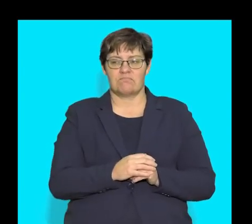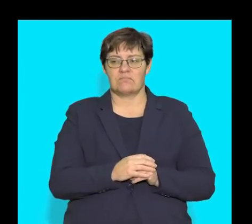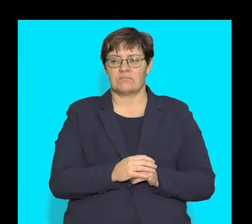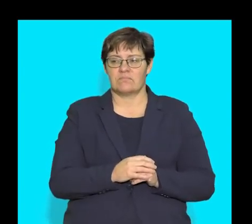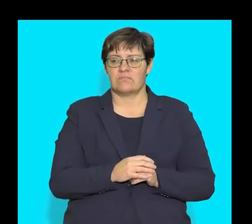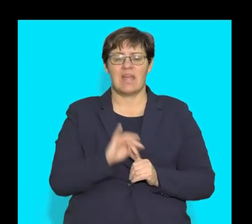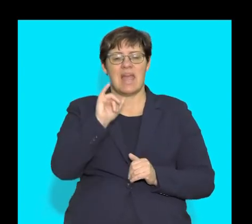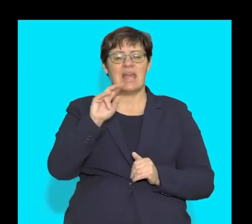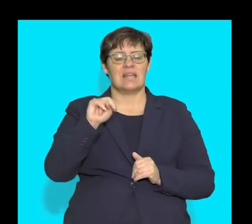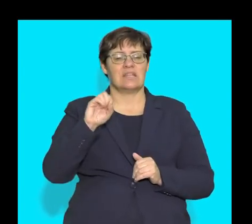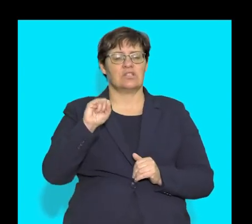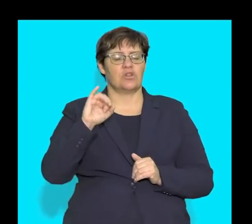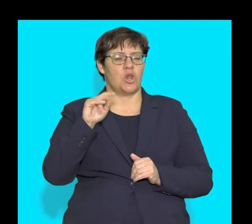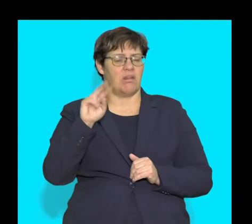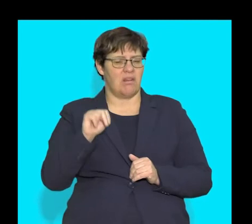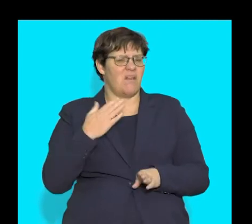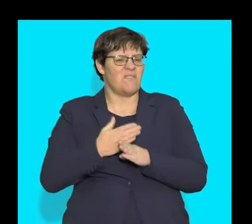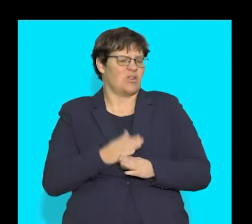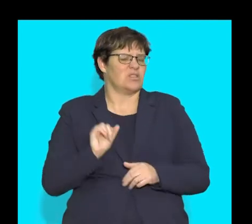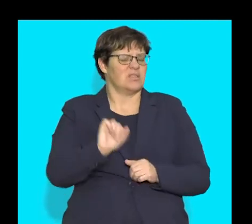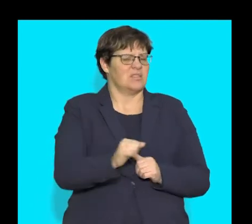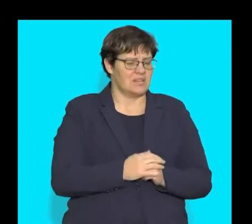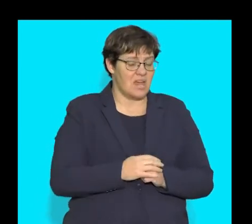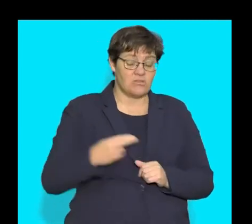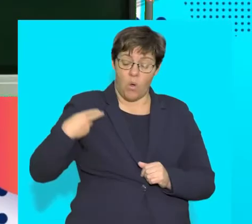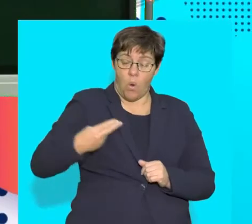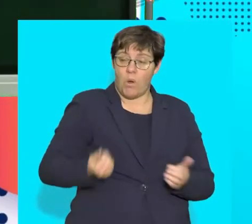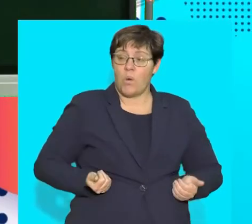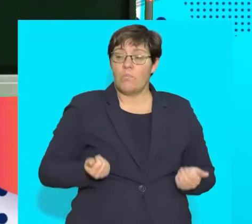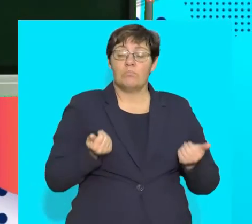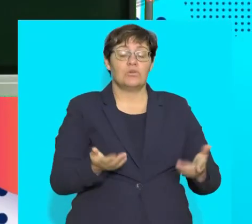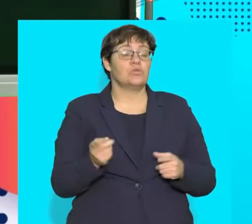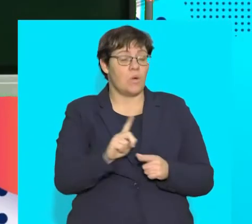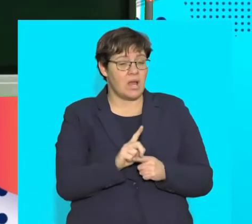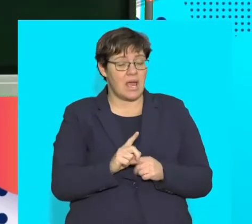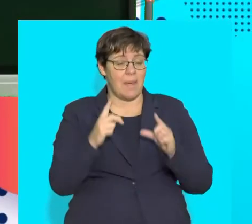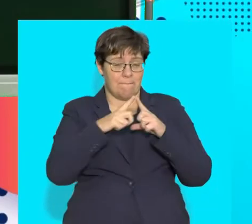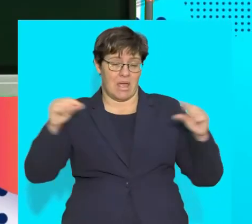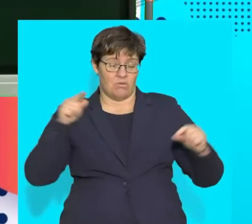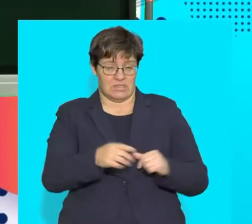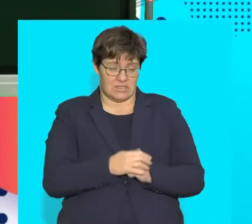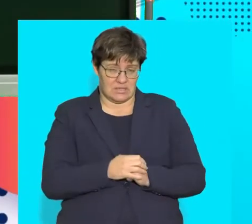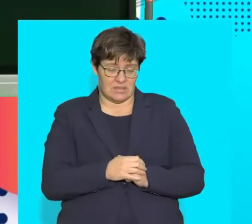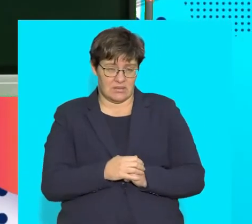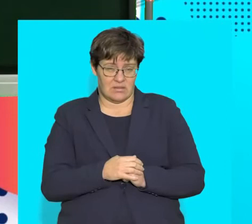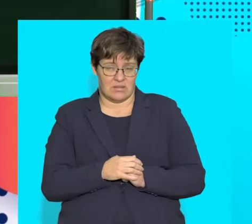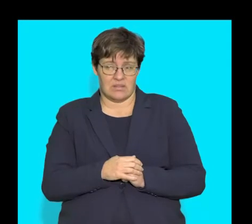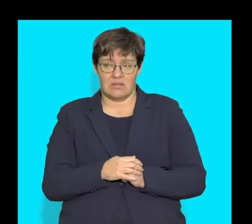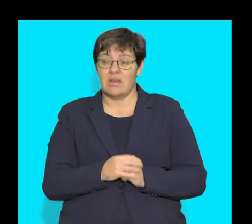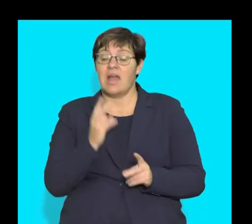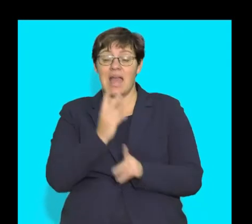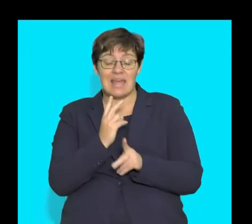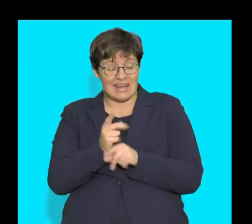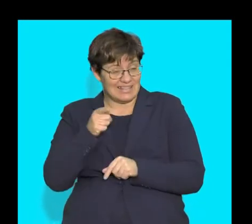function of insulin? Guys, insulin is a hormone produced by the pancreas. insulin